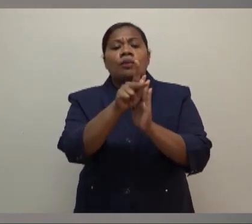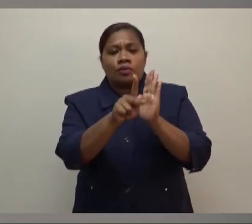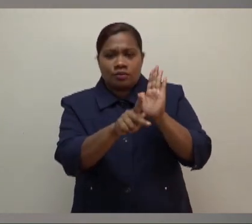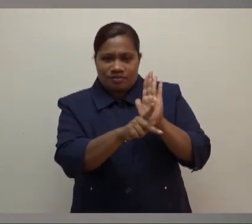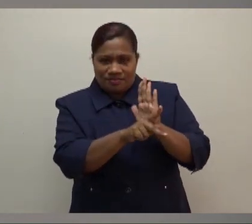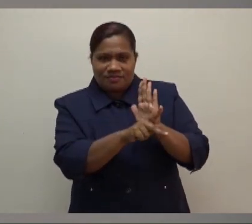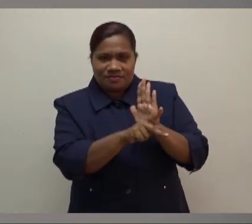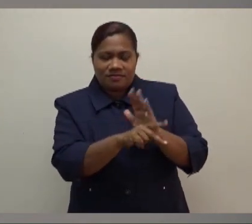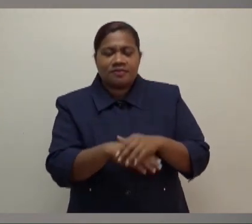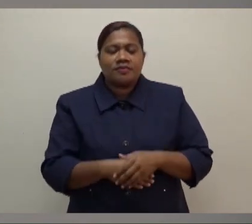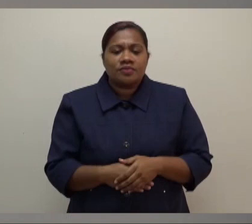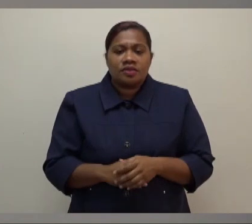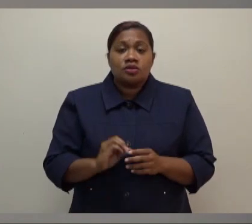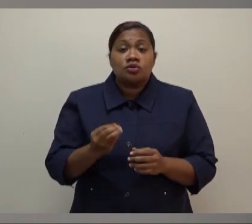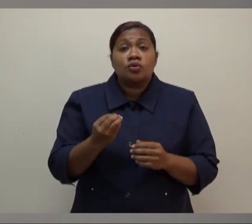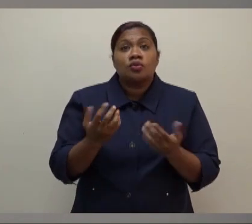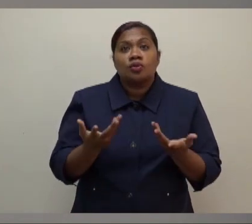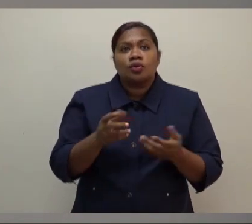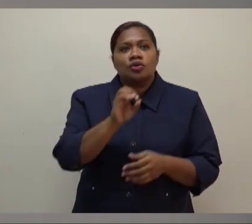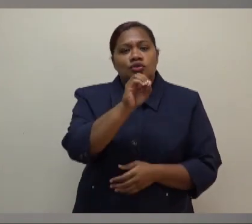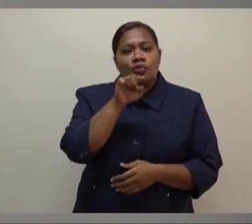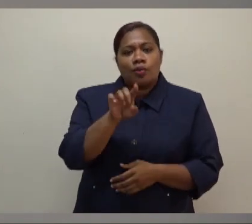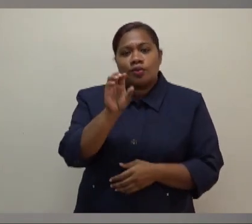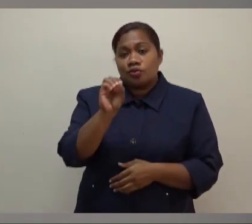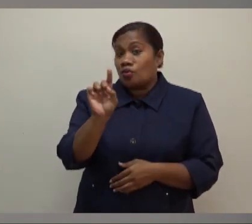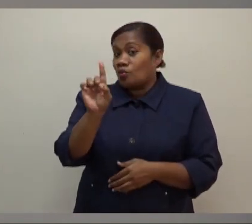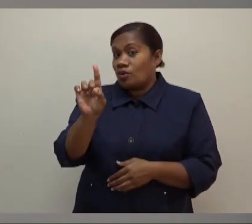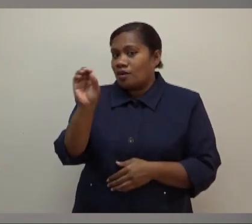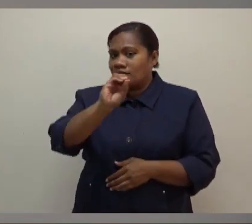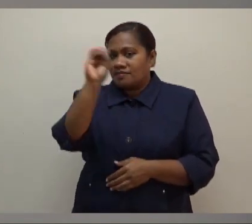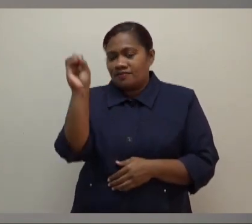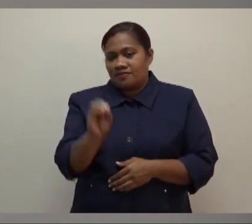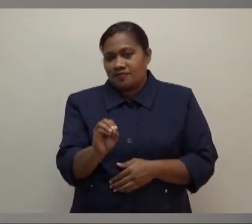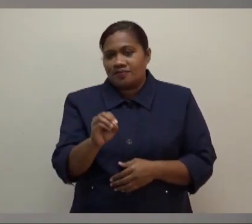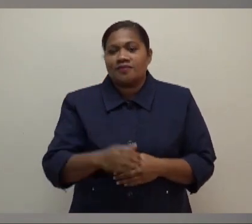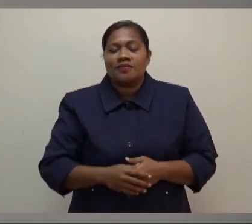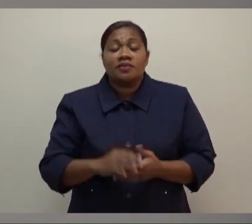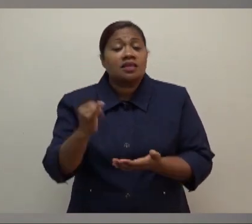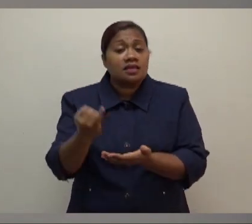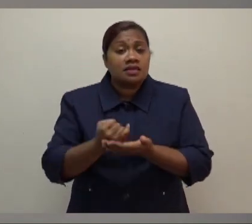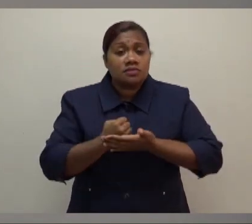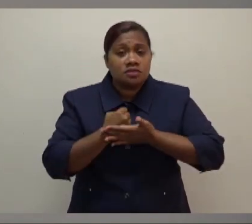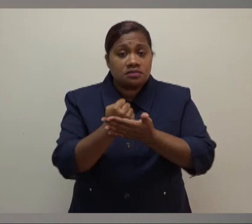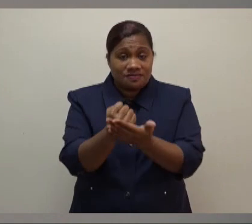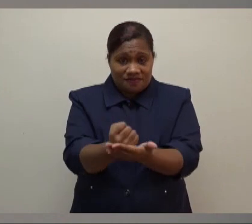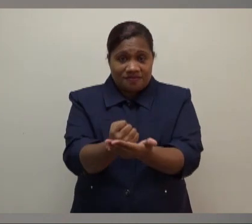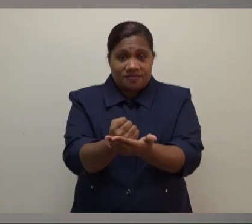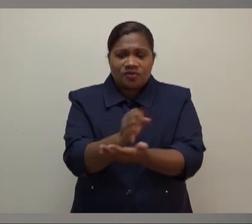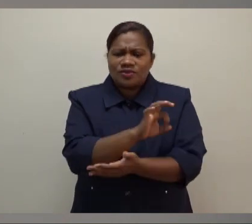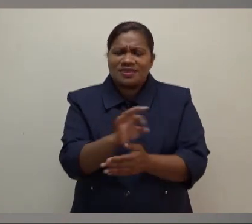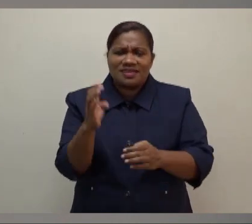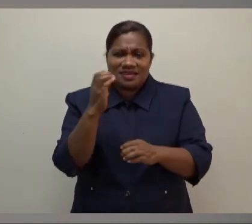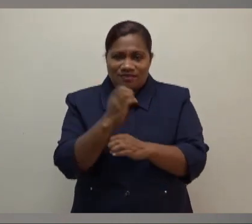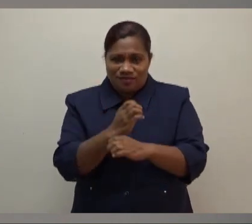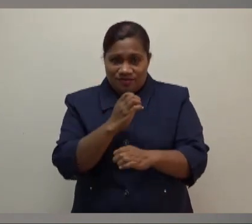impact. Some of it was at 0.01%. Income support to unemployed and vulnerable. Throughout